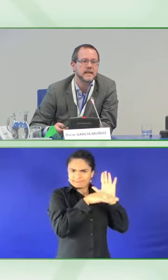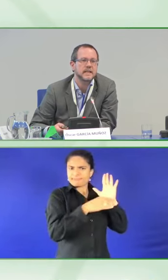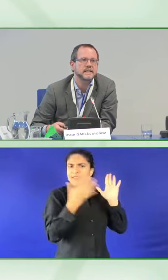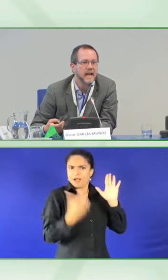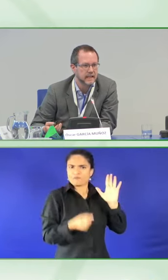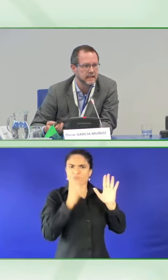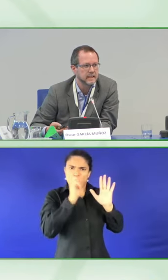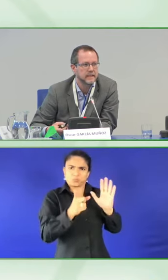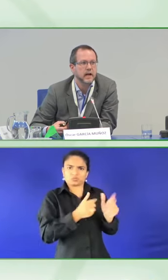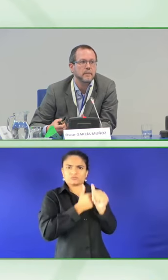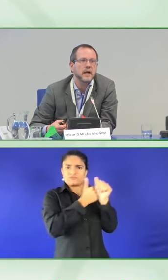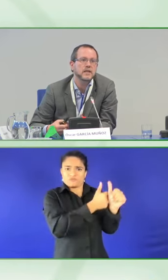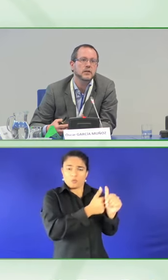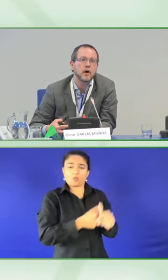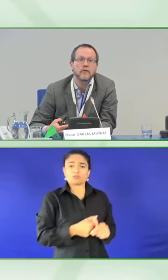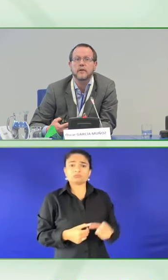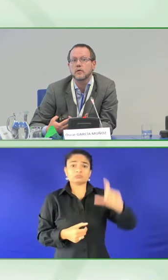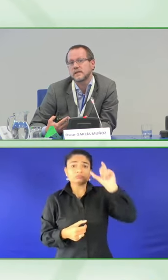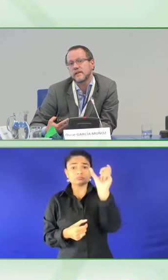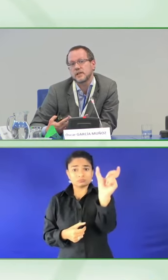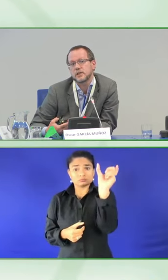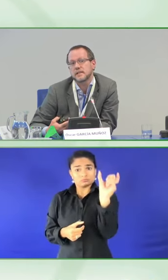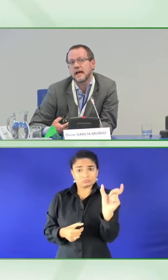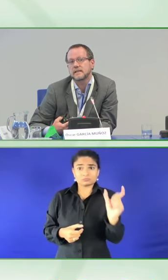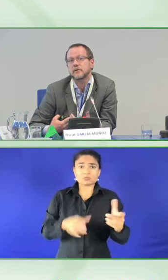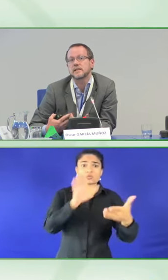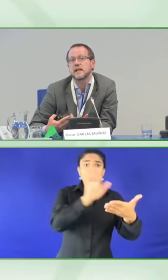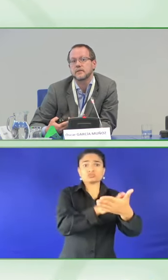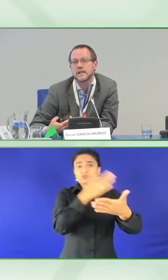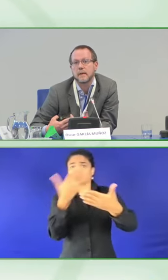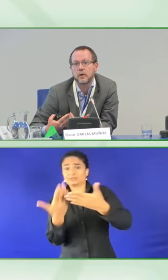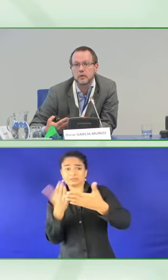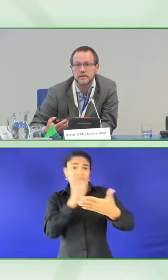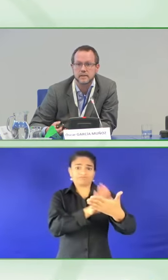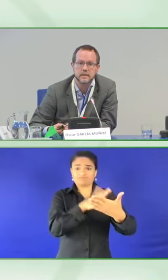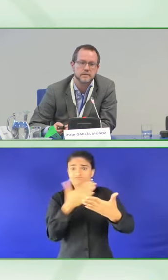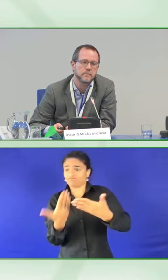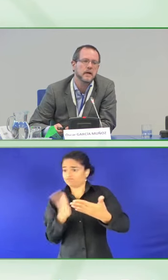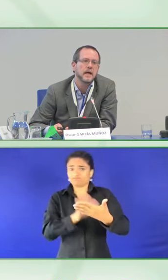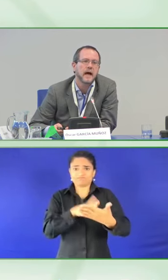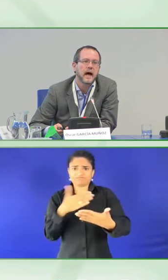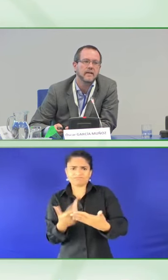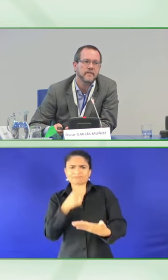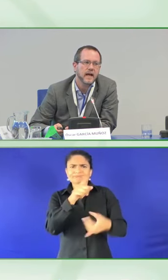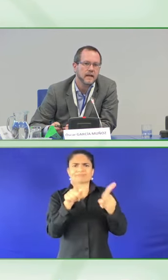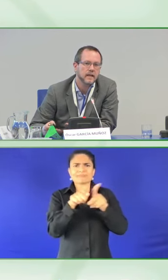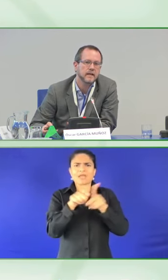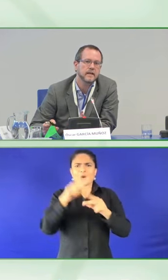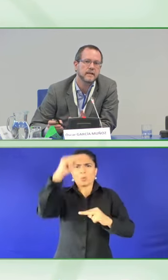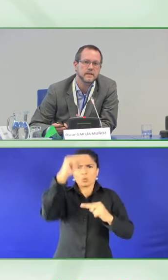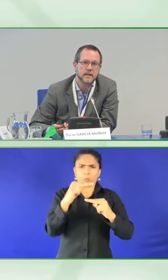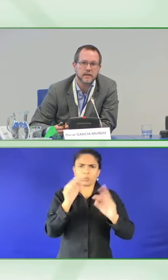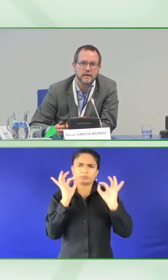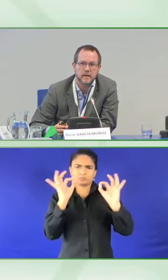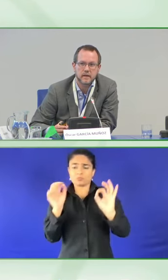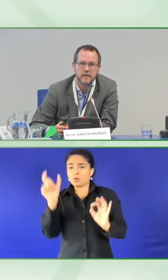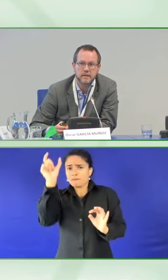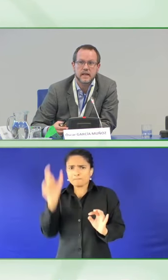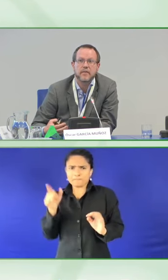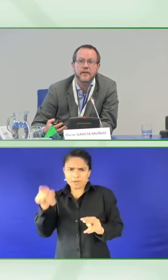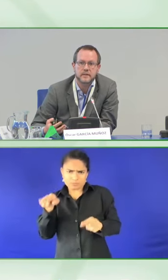validators check the comprehension of those definitions that translators upload in the system. And finally, there